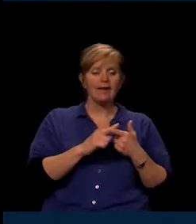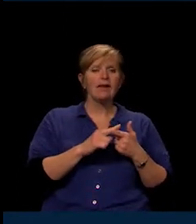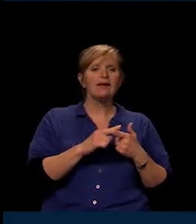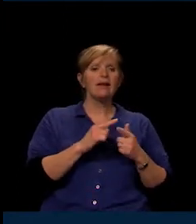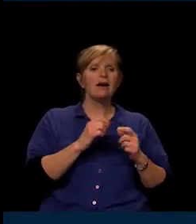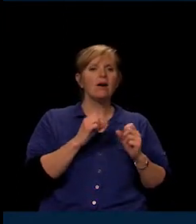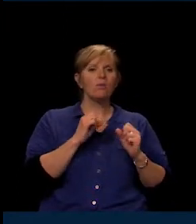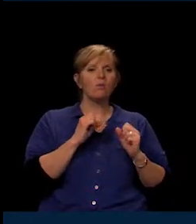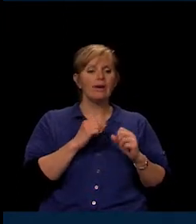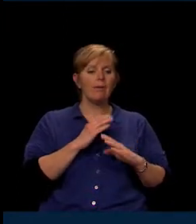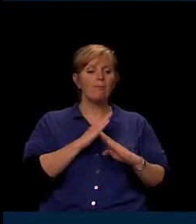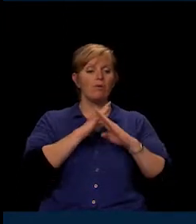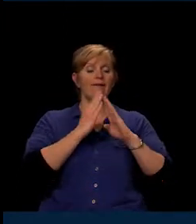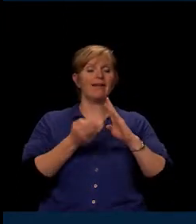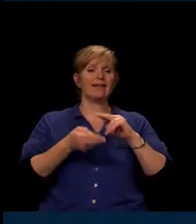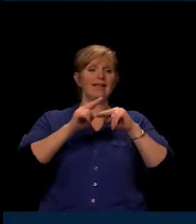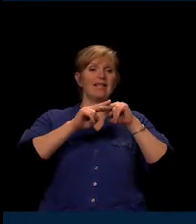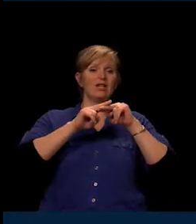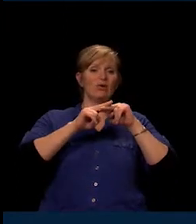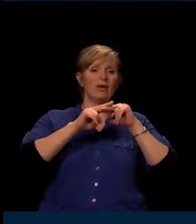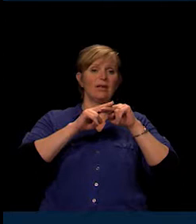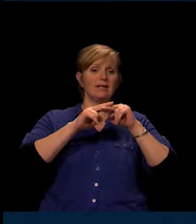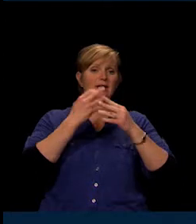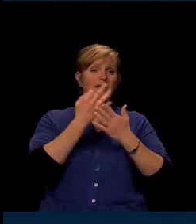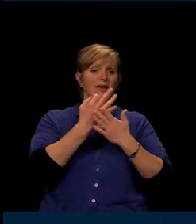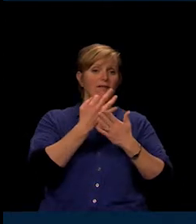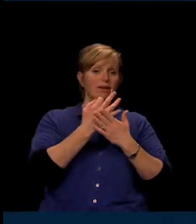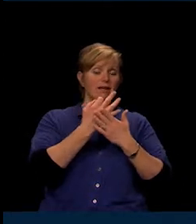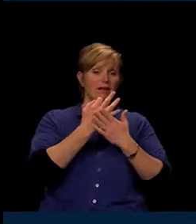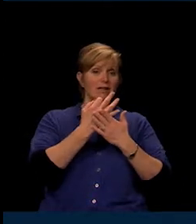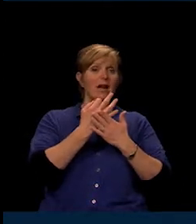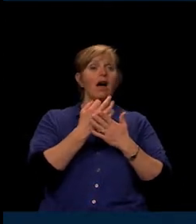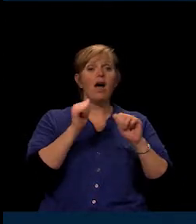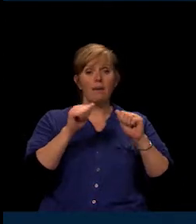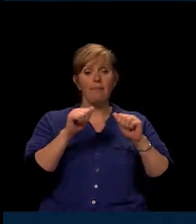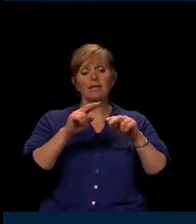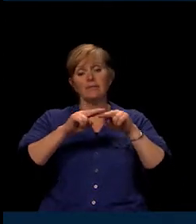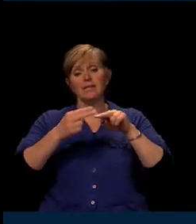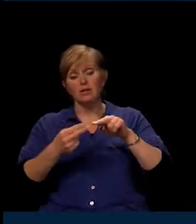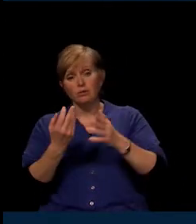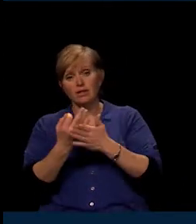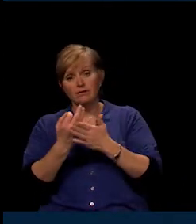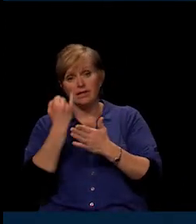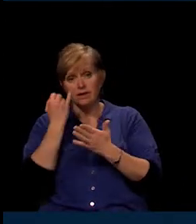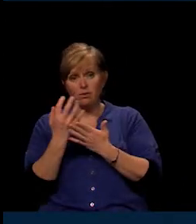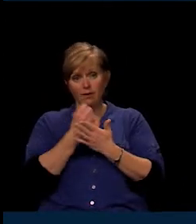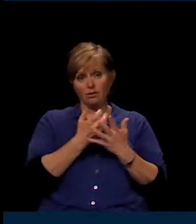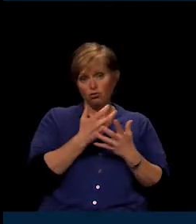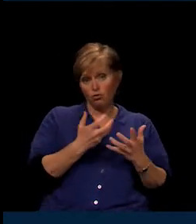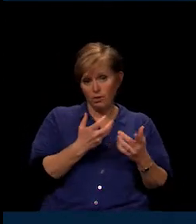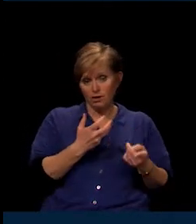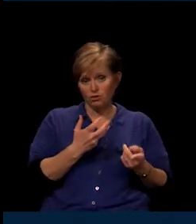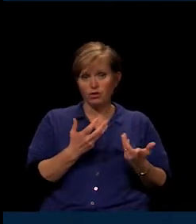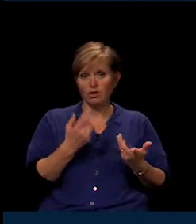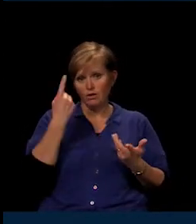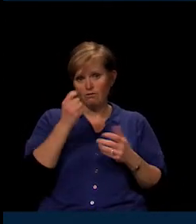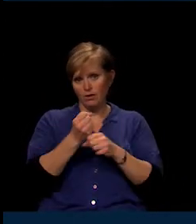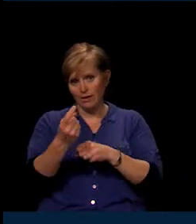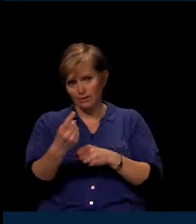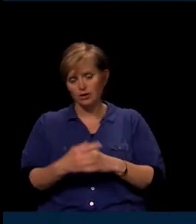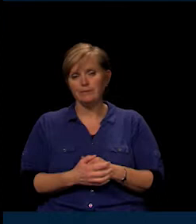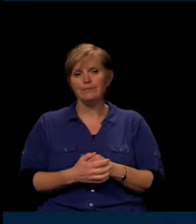increase in fees or even decrease the fees the next year if we've collected too much. One final